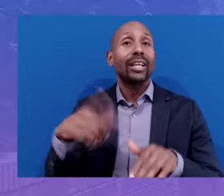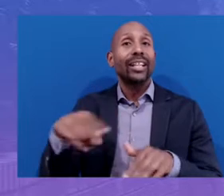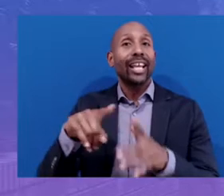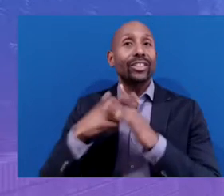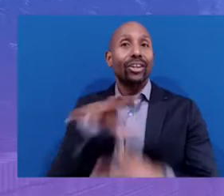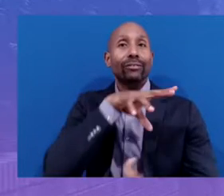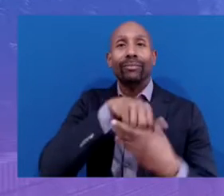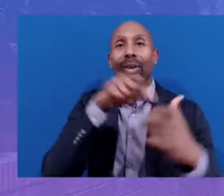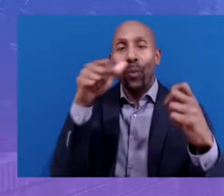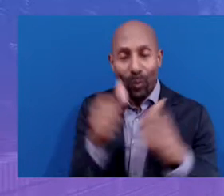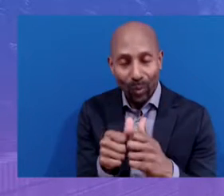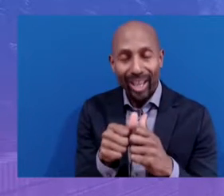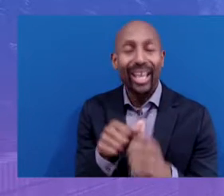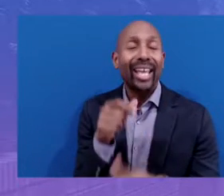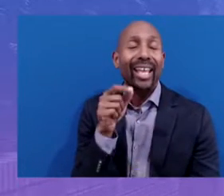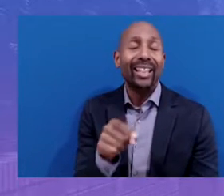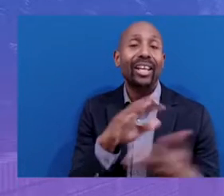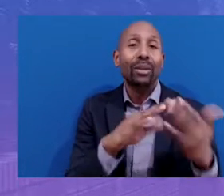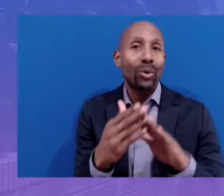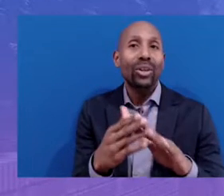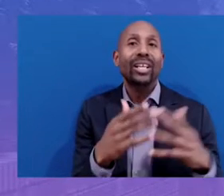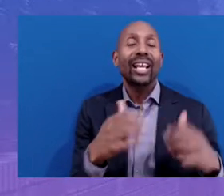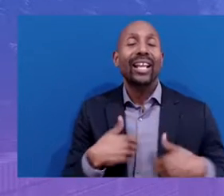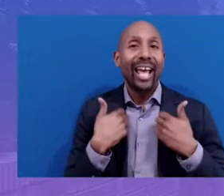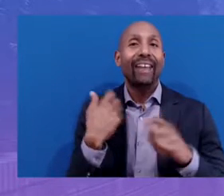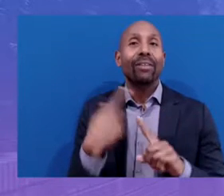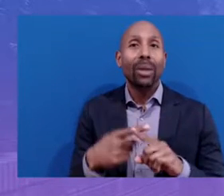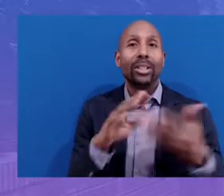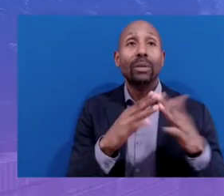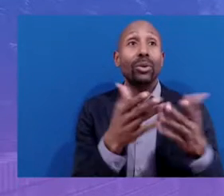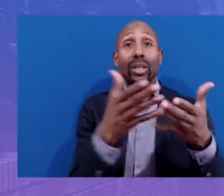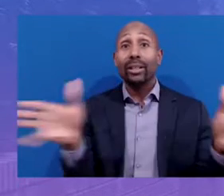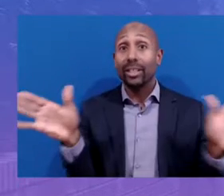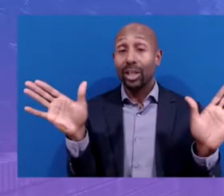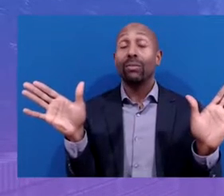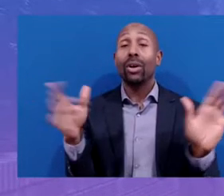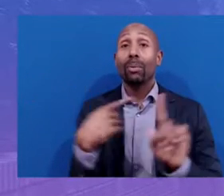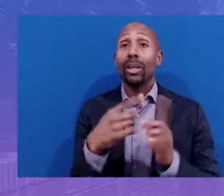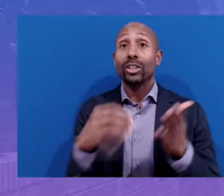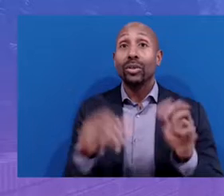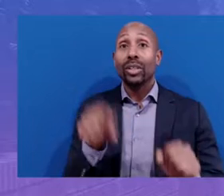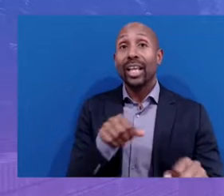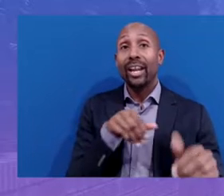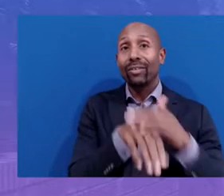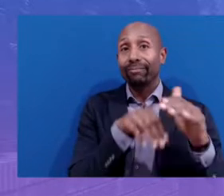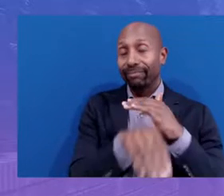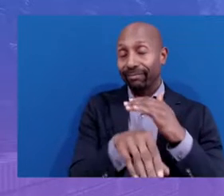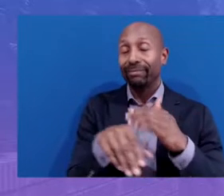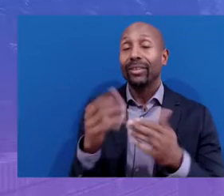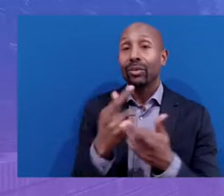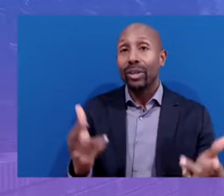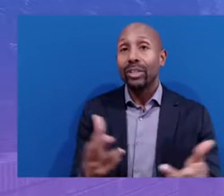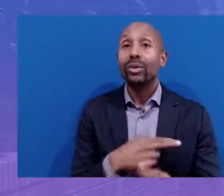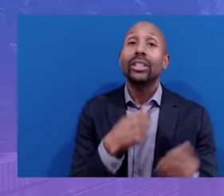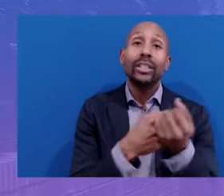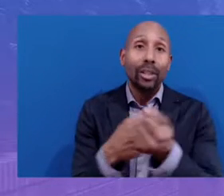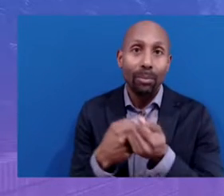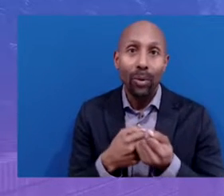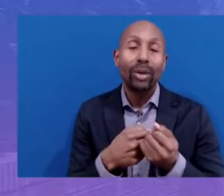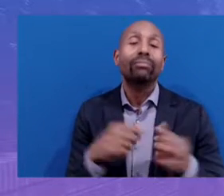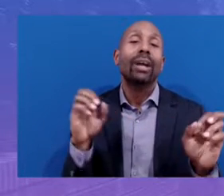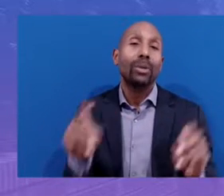families and the community as a whole, as well as students, can access resources, supports, and opportunities.